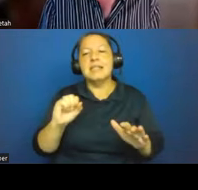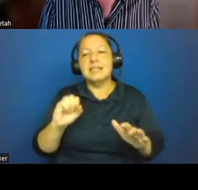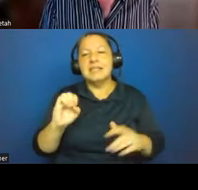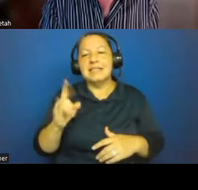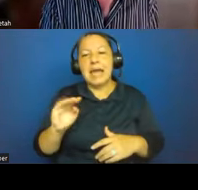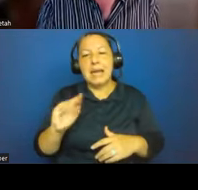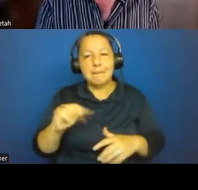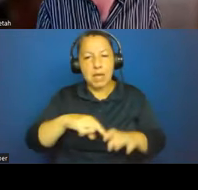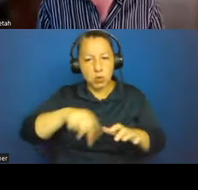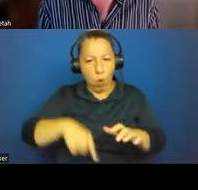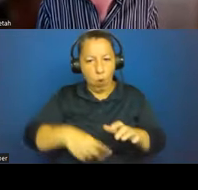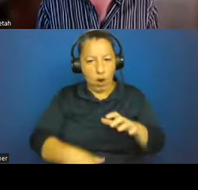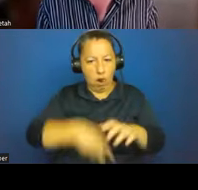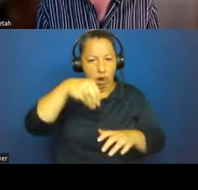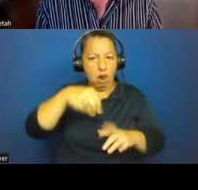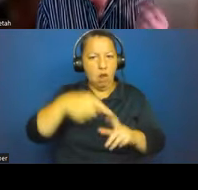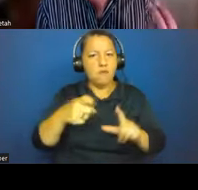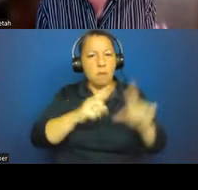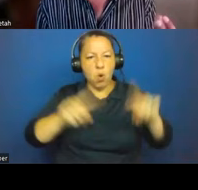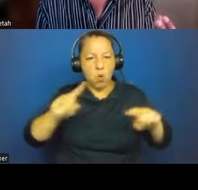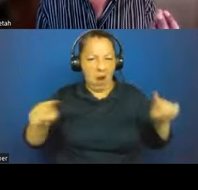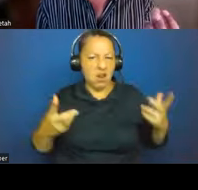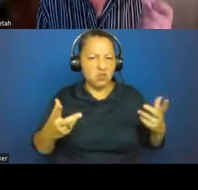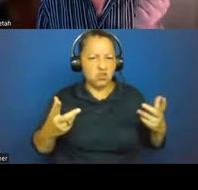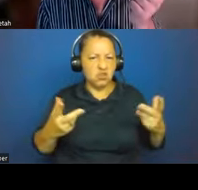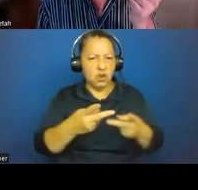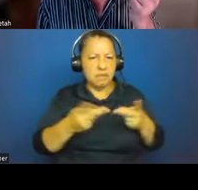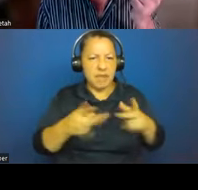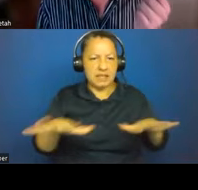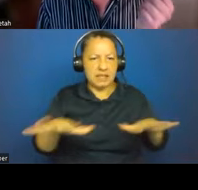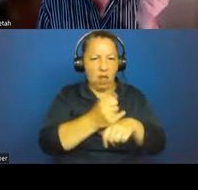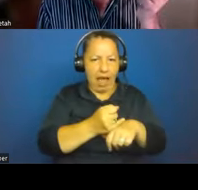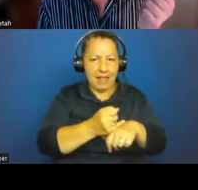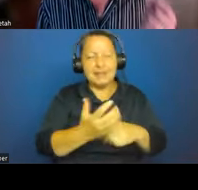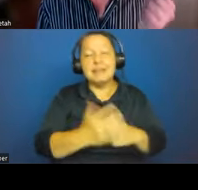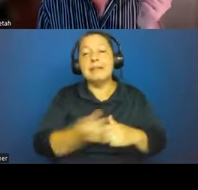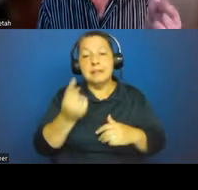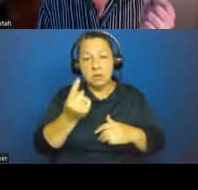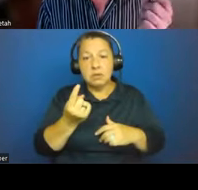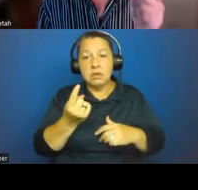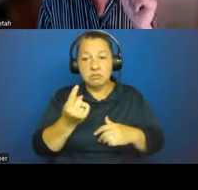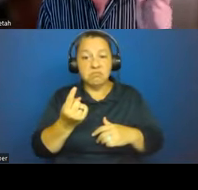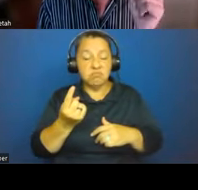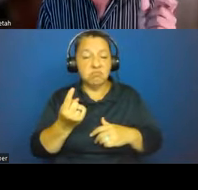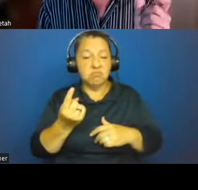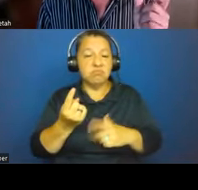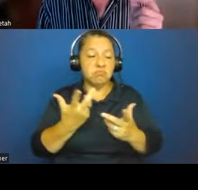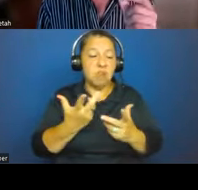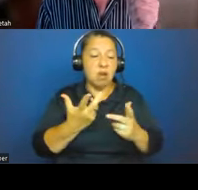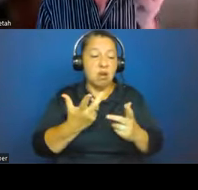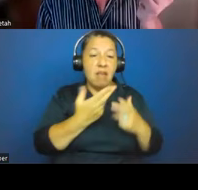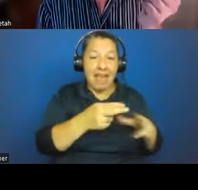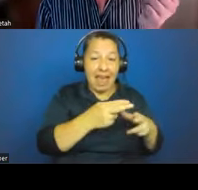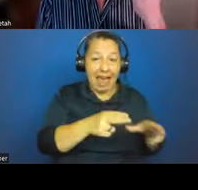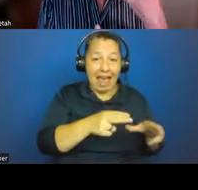a range of sites on the island. Of course, we anticipate recovering the egg casings.